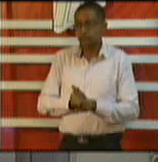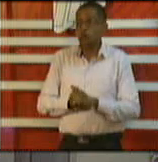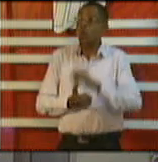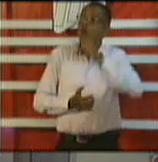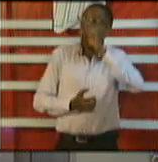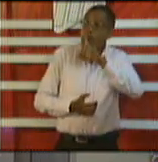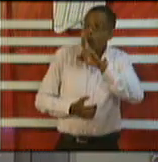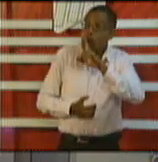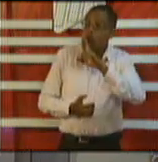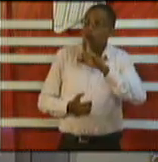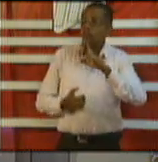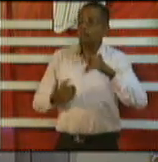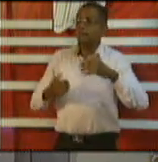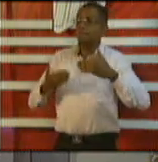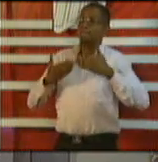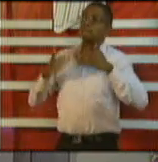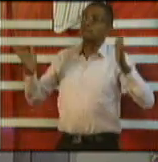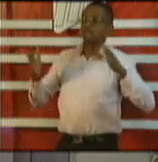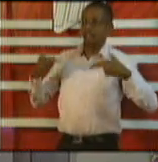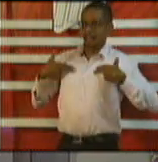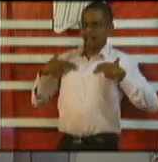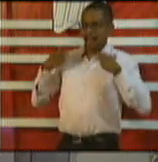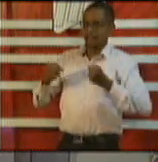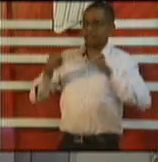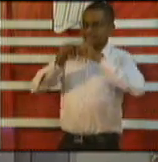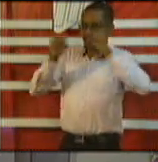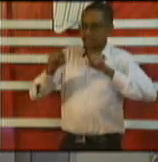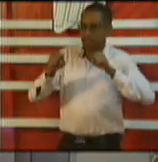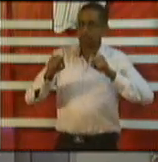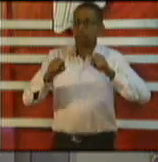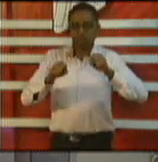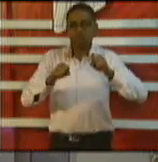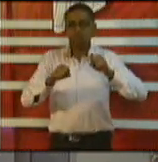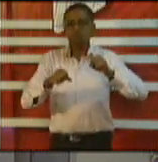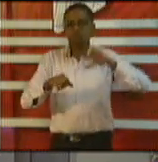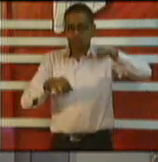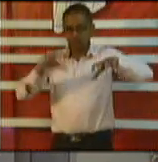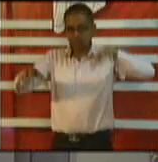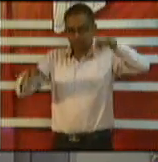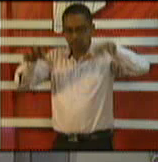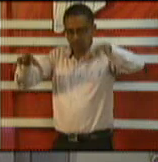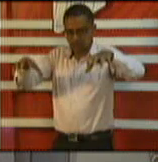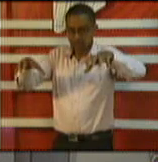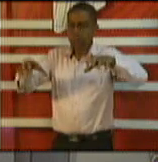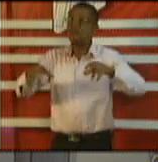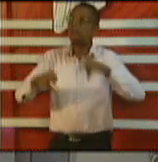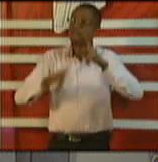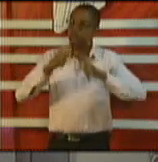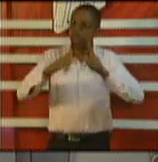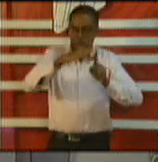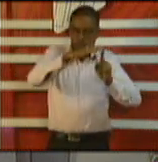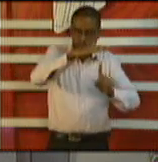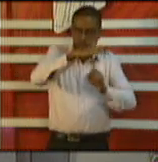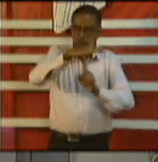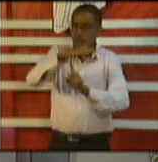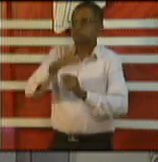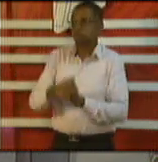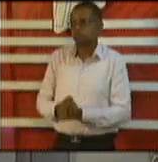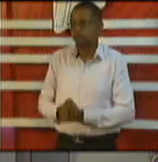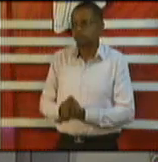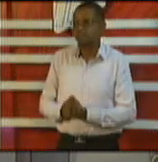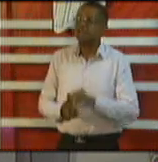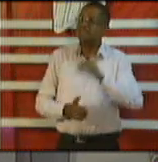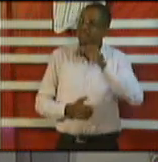system it is because of that Rashad it is because of that we have not had